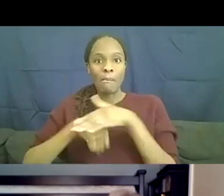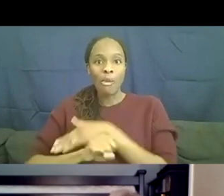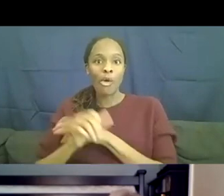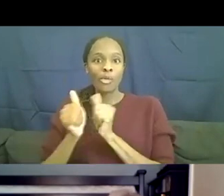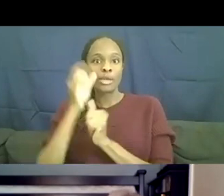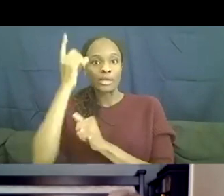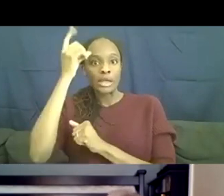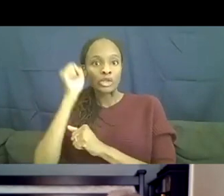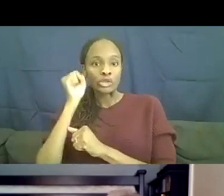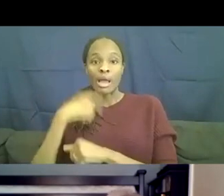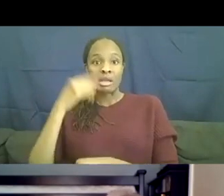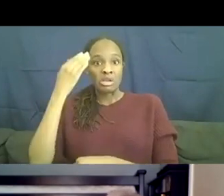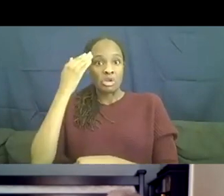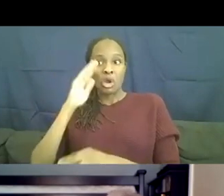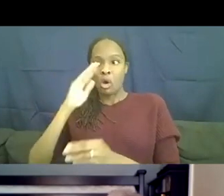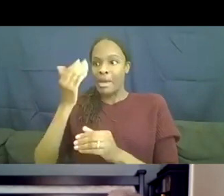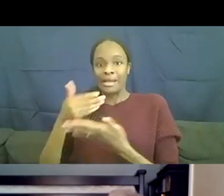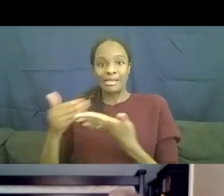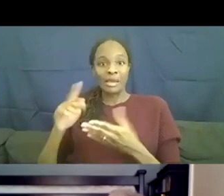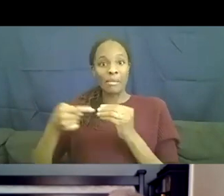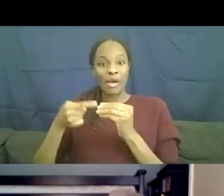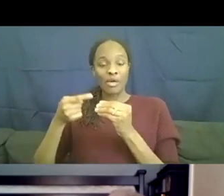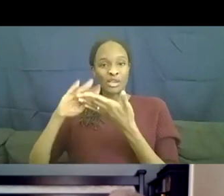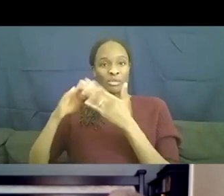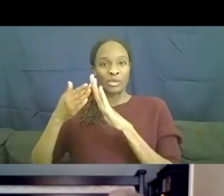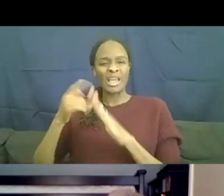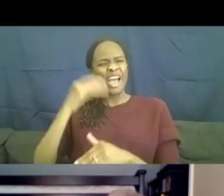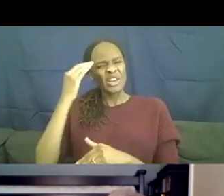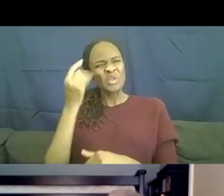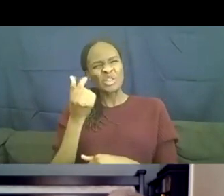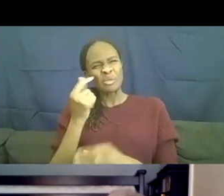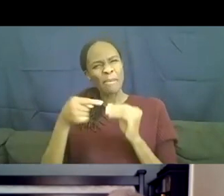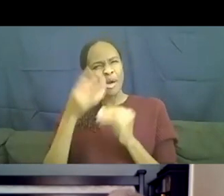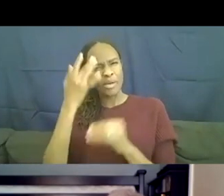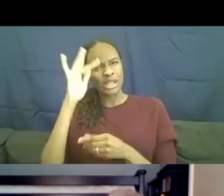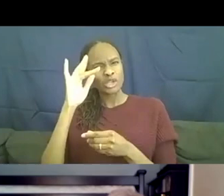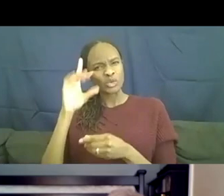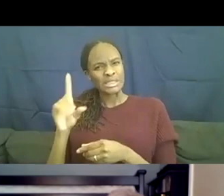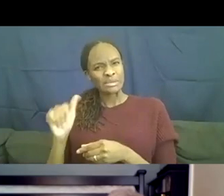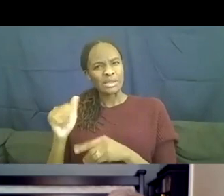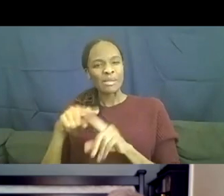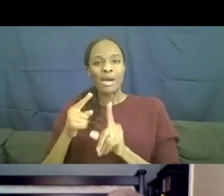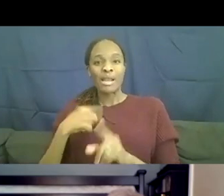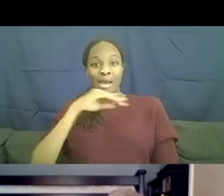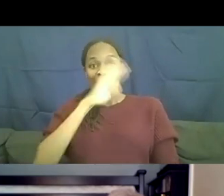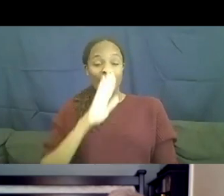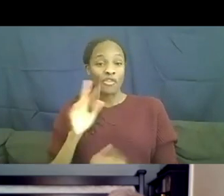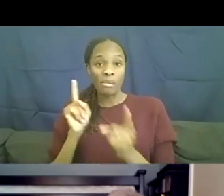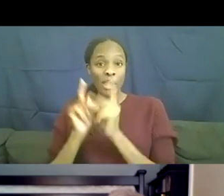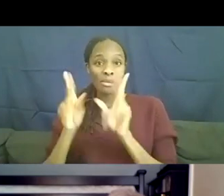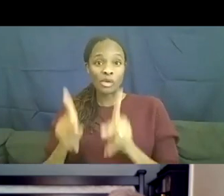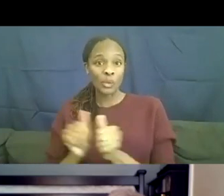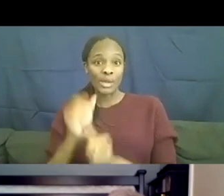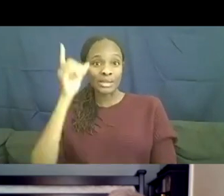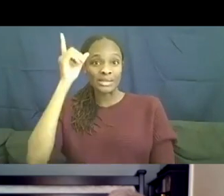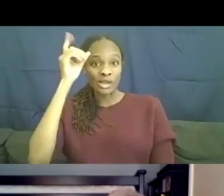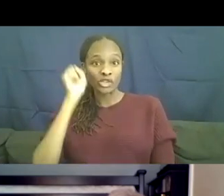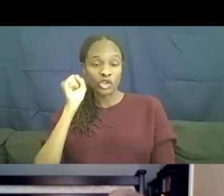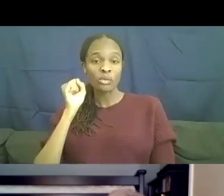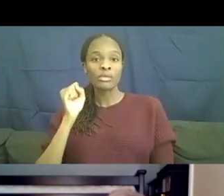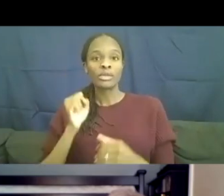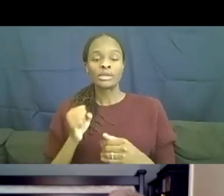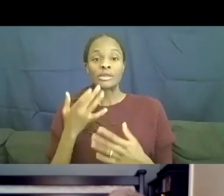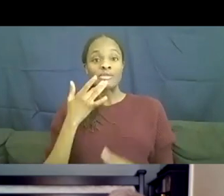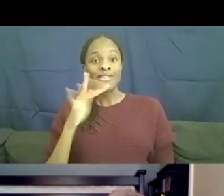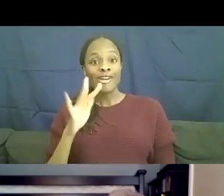the community. I knew a little bit about intellectual disabilities, but I hadn't met anyone or knew anyone with, uh, Down syndrome. And then fortunately through the show,